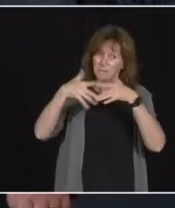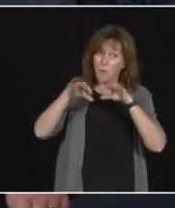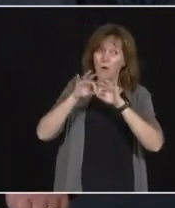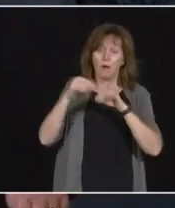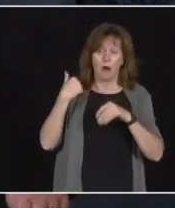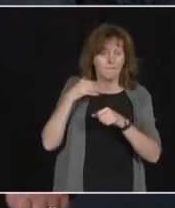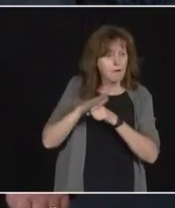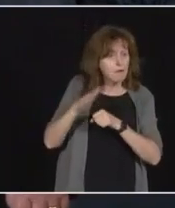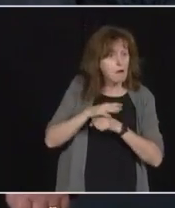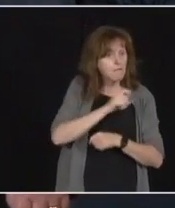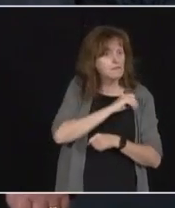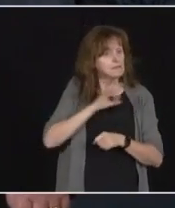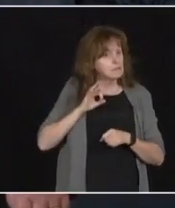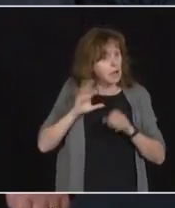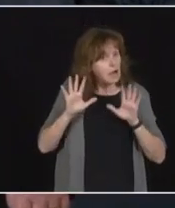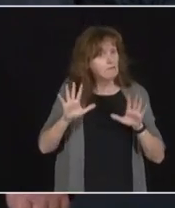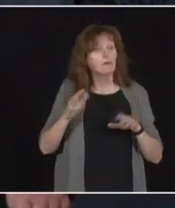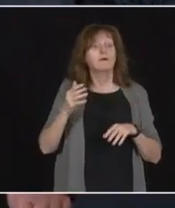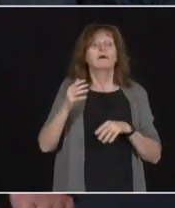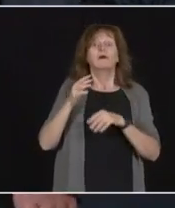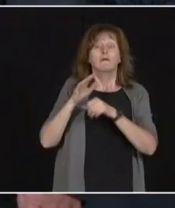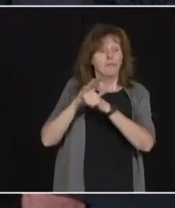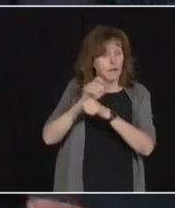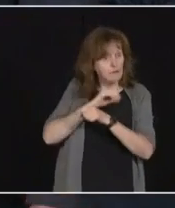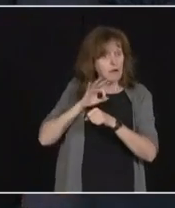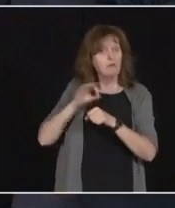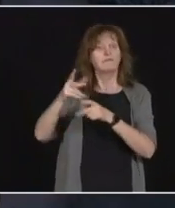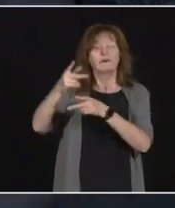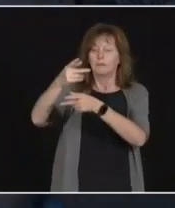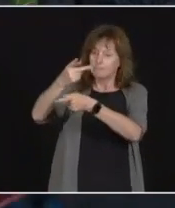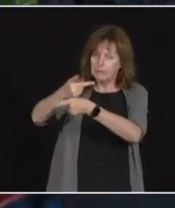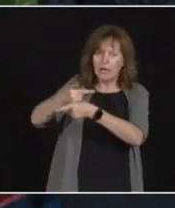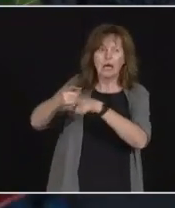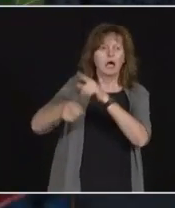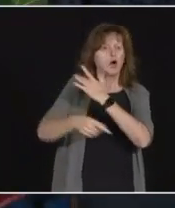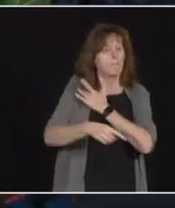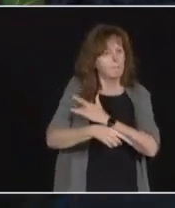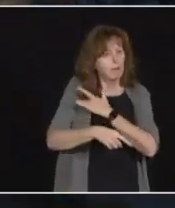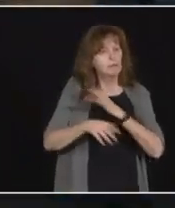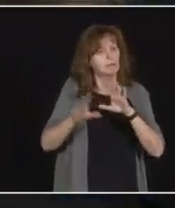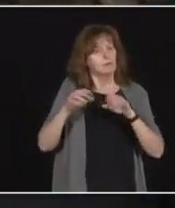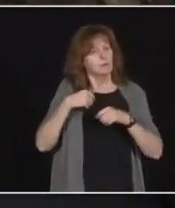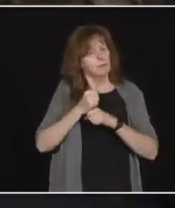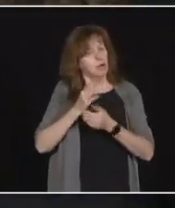that they need, and that is being done. Thank you. Thank you. That's great. Thank you, everyone.